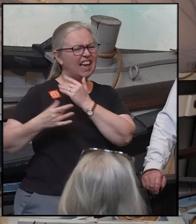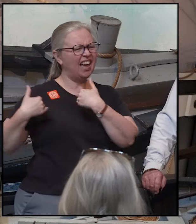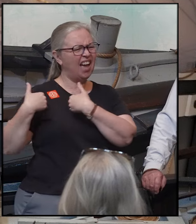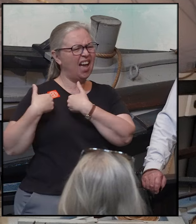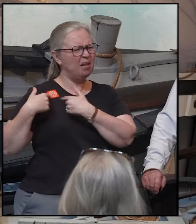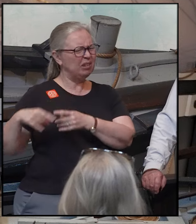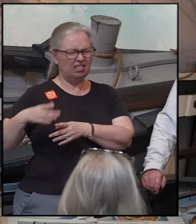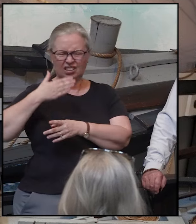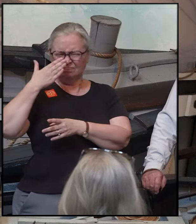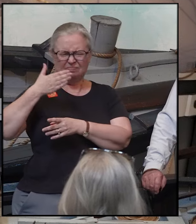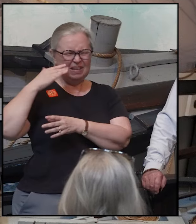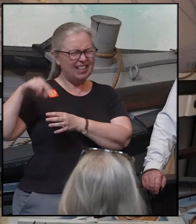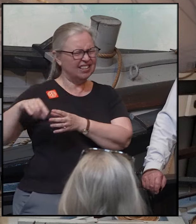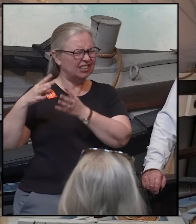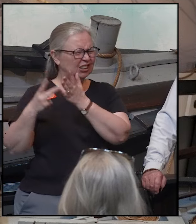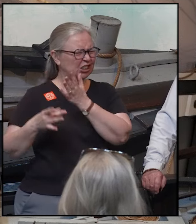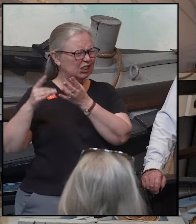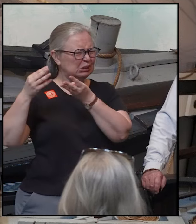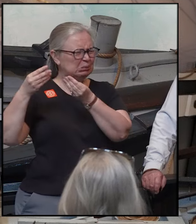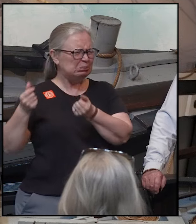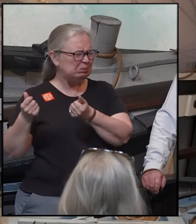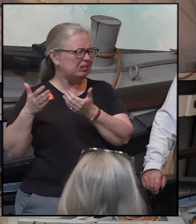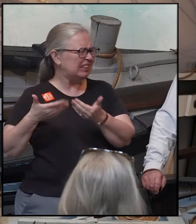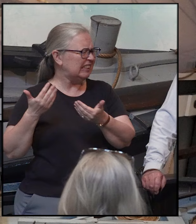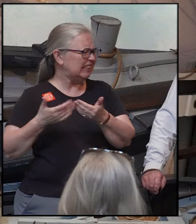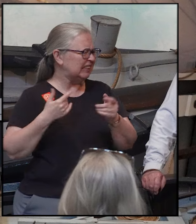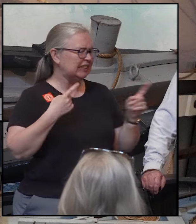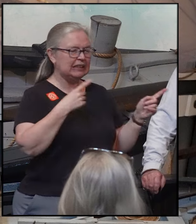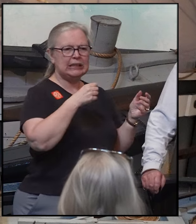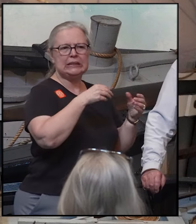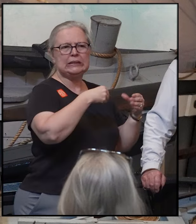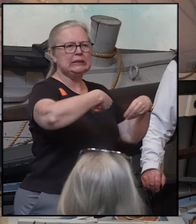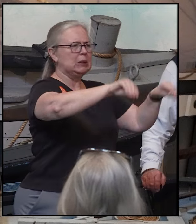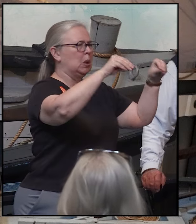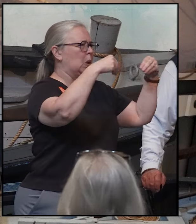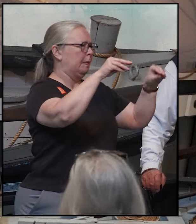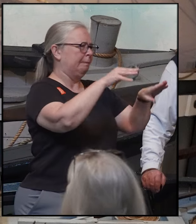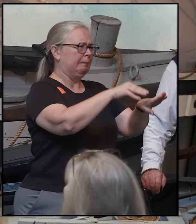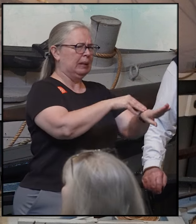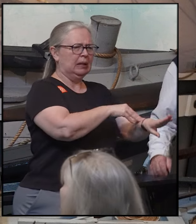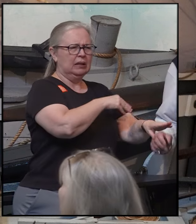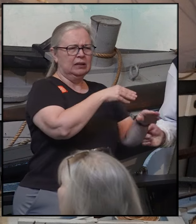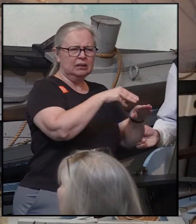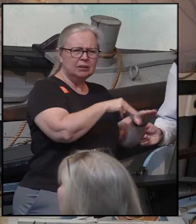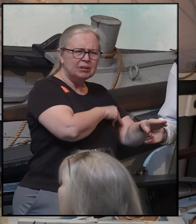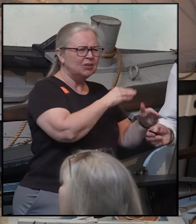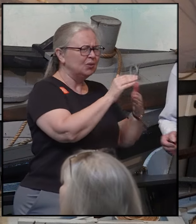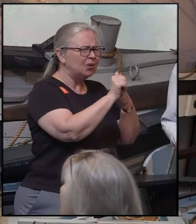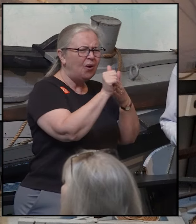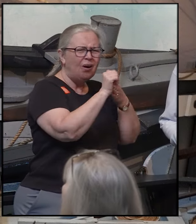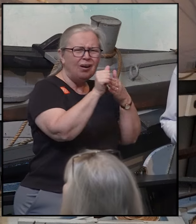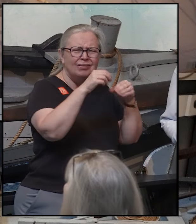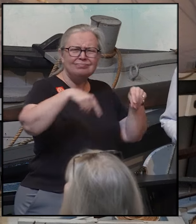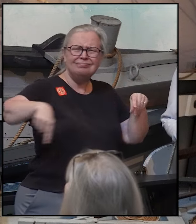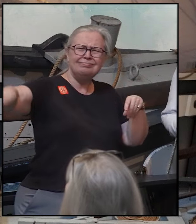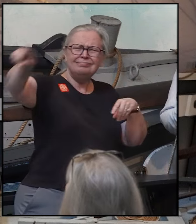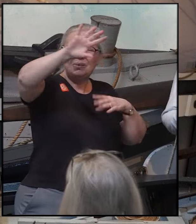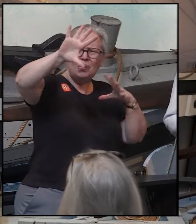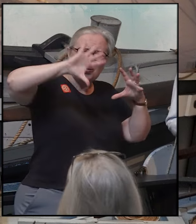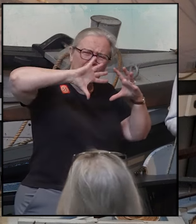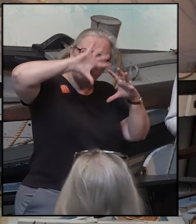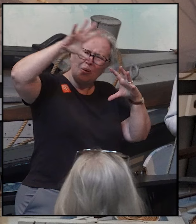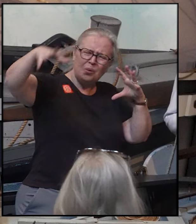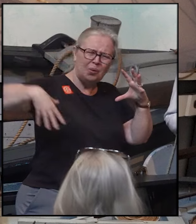sold them for millions and millions of dollars all over the world. So now, the Nantucketers say,